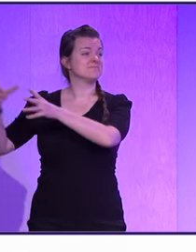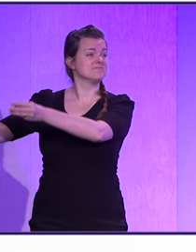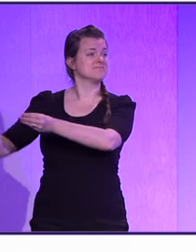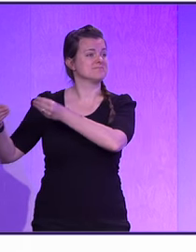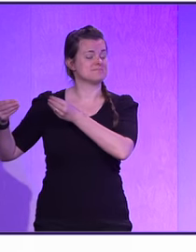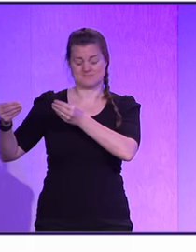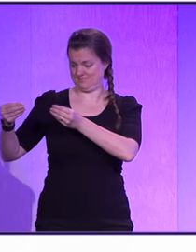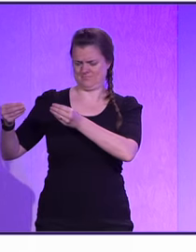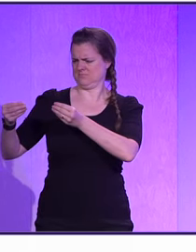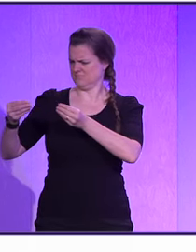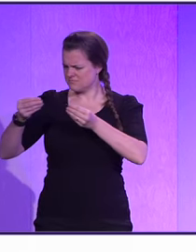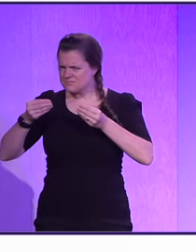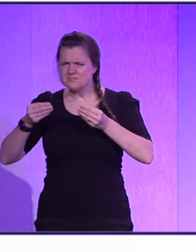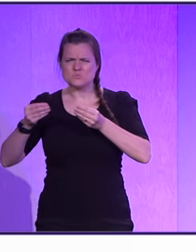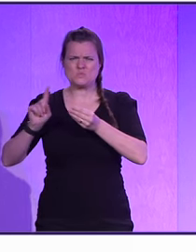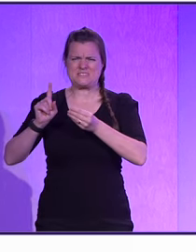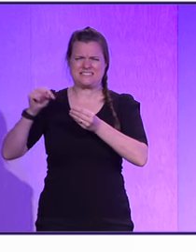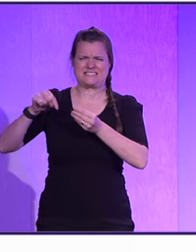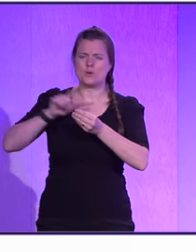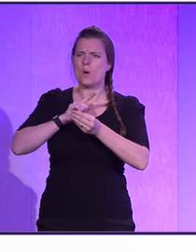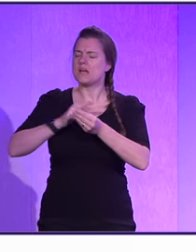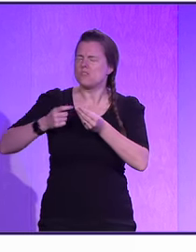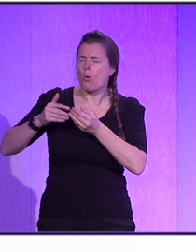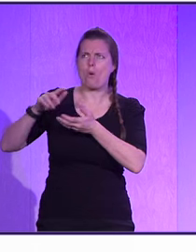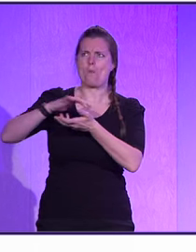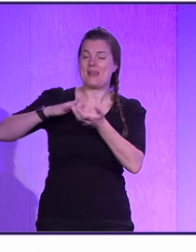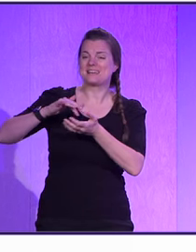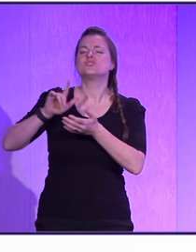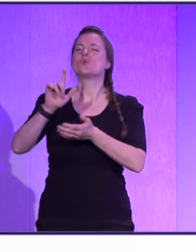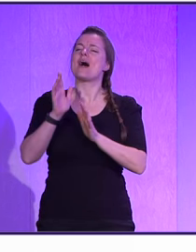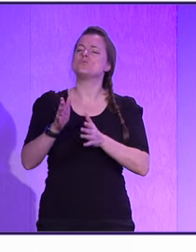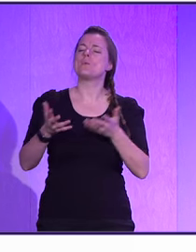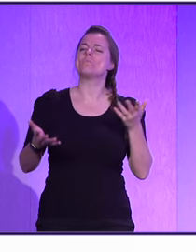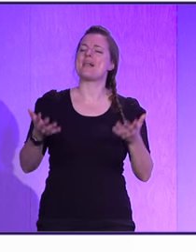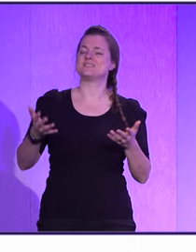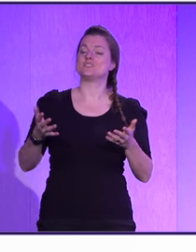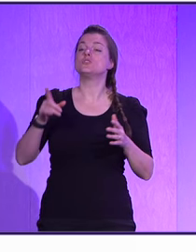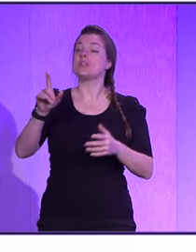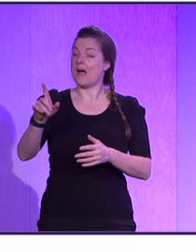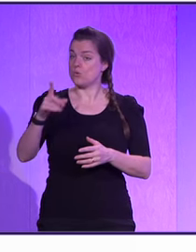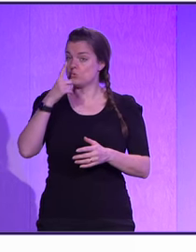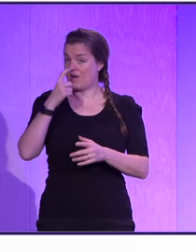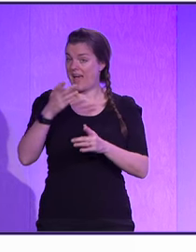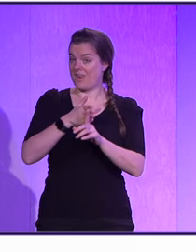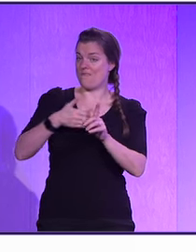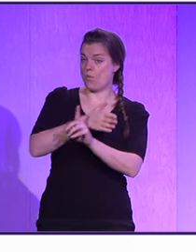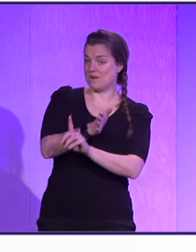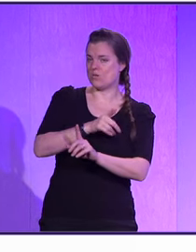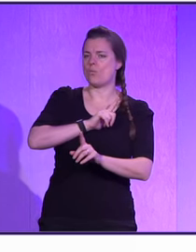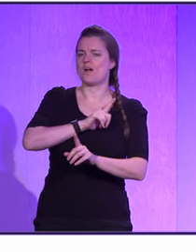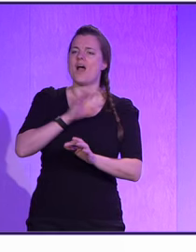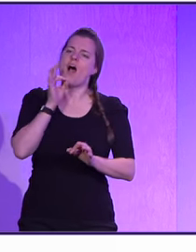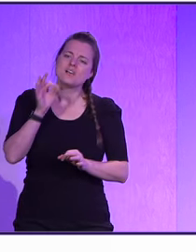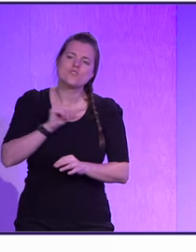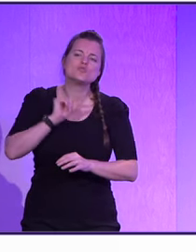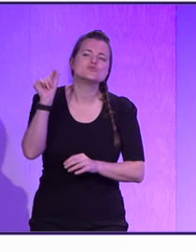AI has generated. So, there's a kind of a balancing effect. You can get around this by asking more smaller changes and not